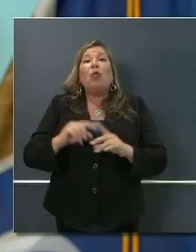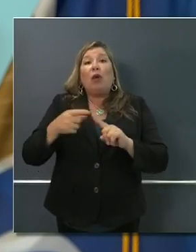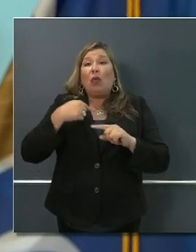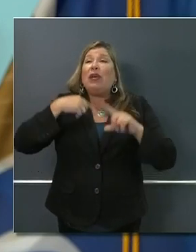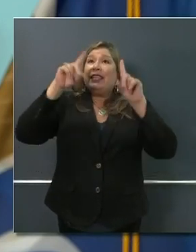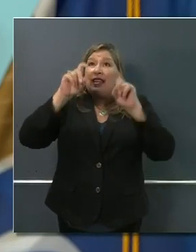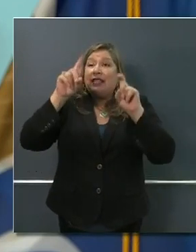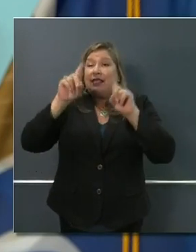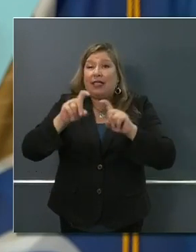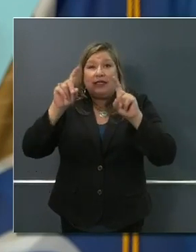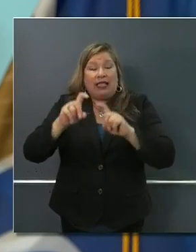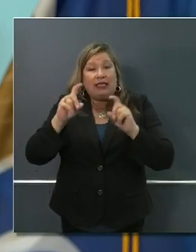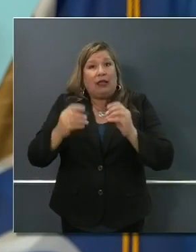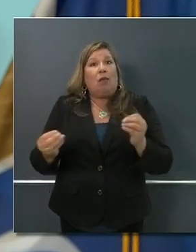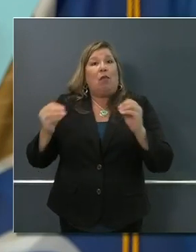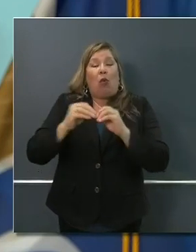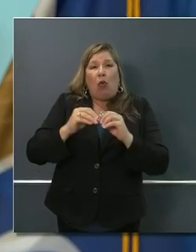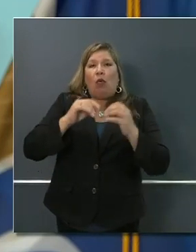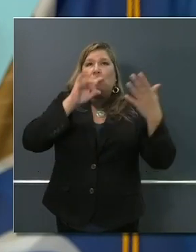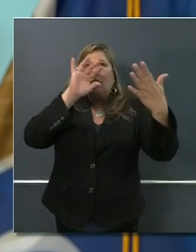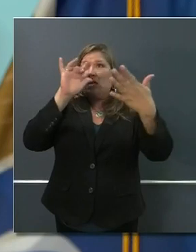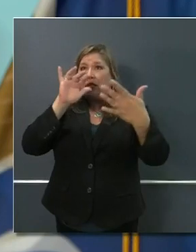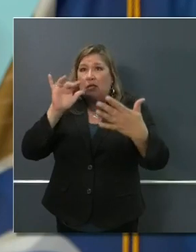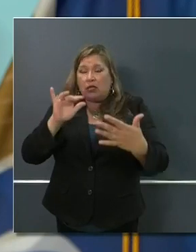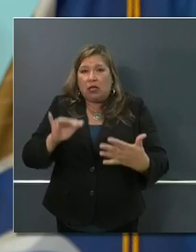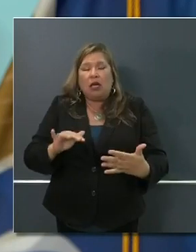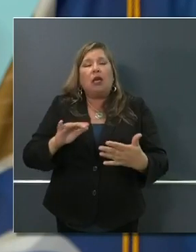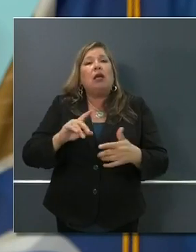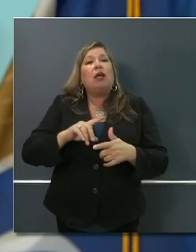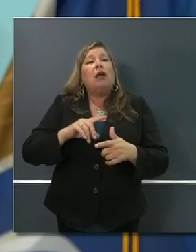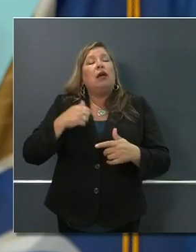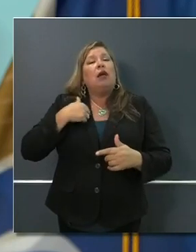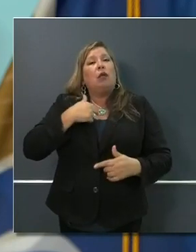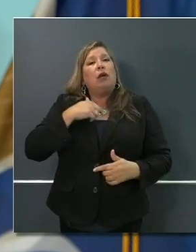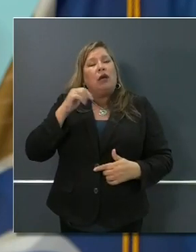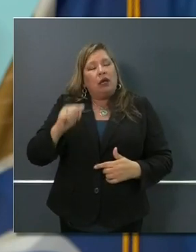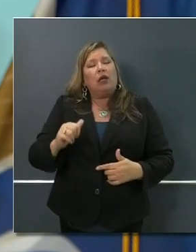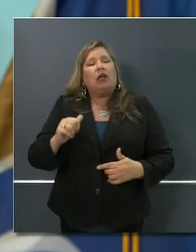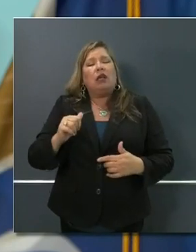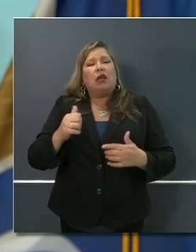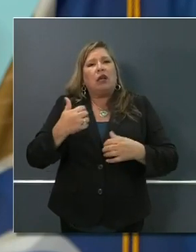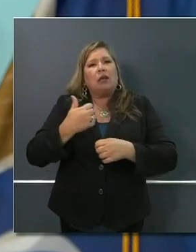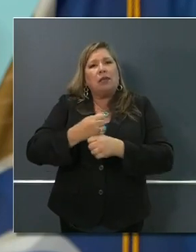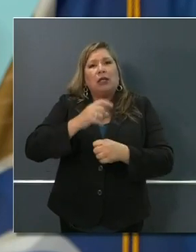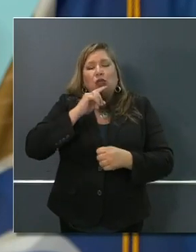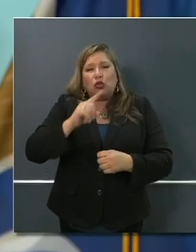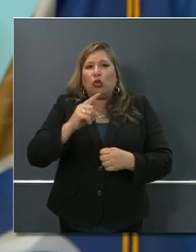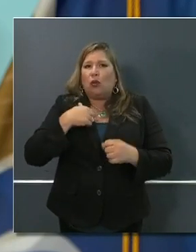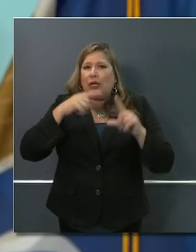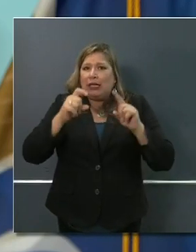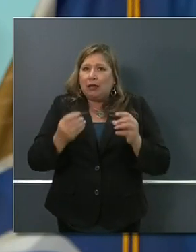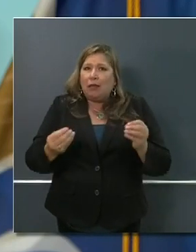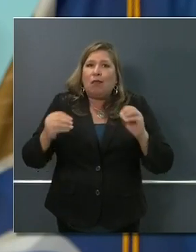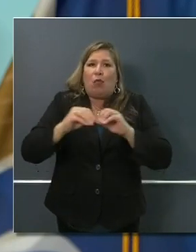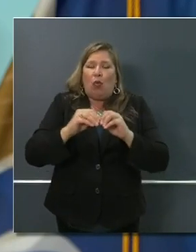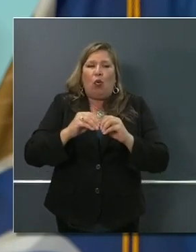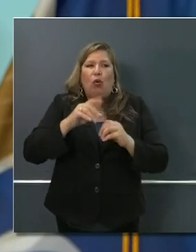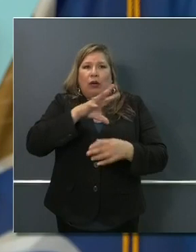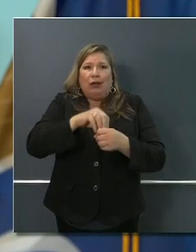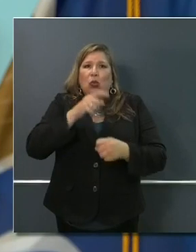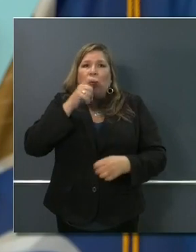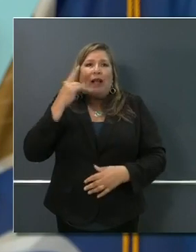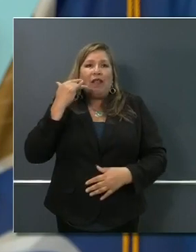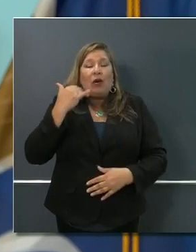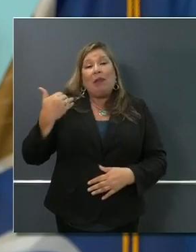relaxing the standard around who or priority of who will be tested so that more and more Californians can be tested. We still have a